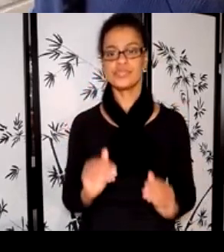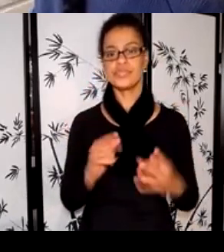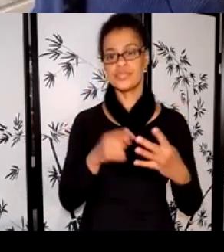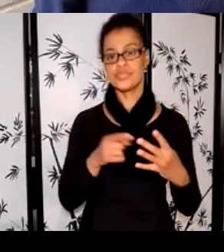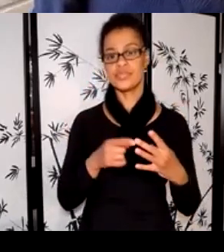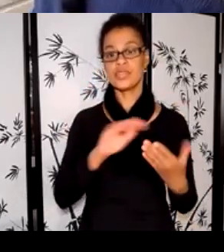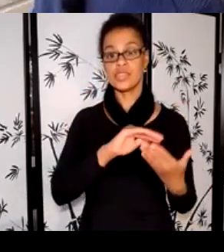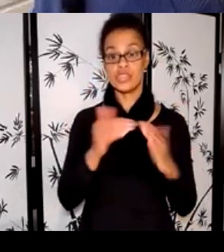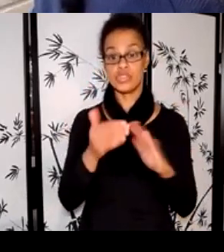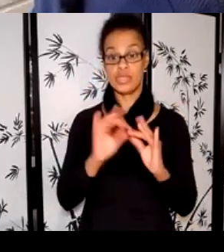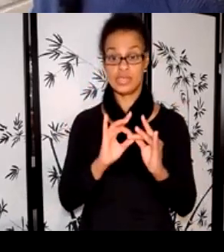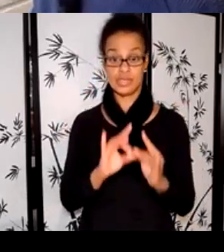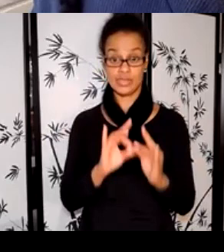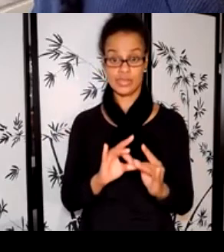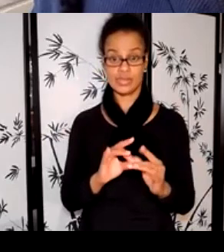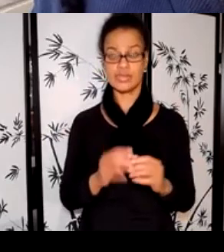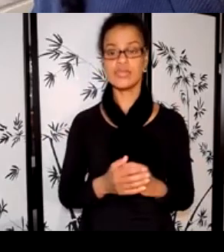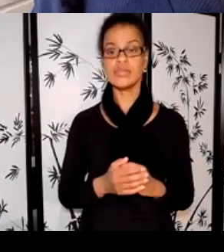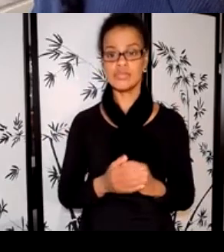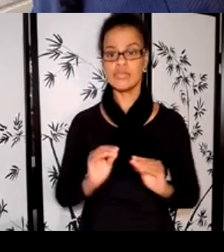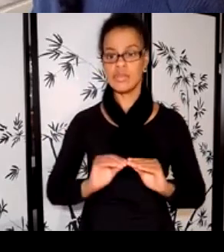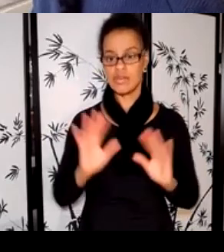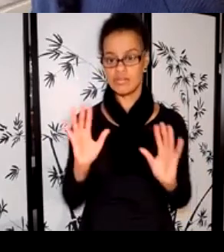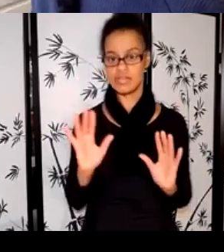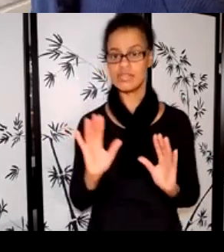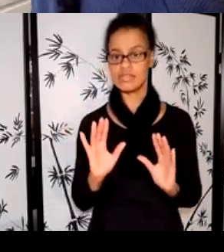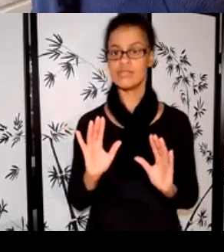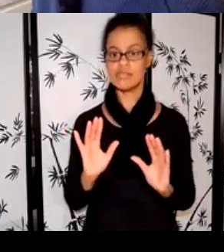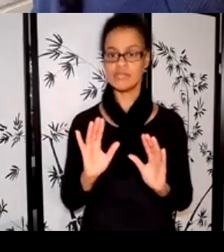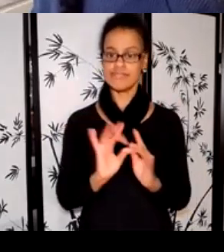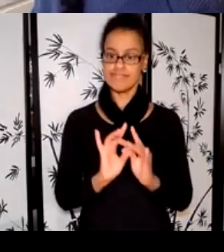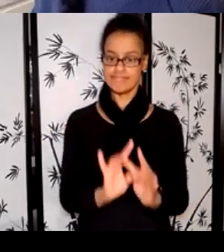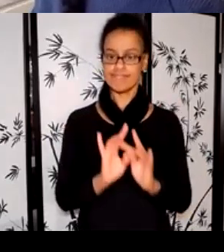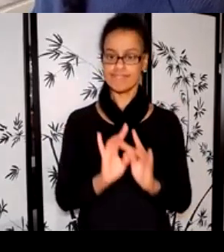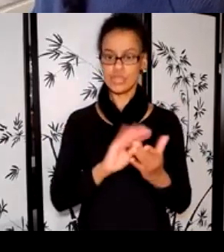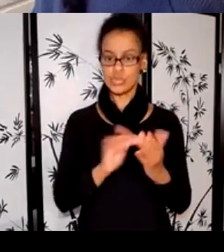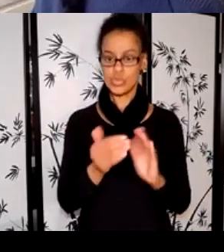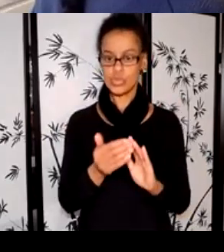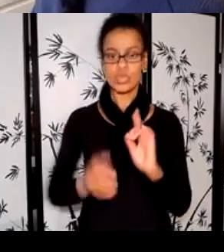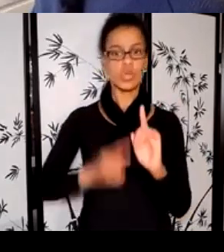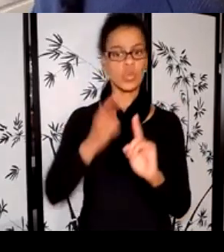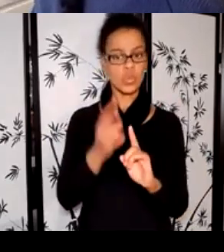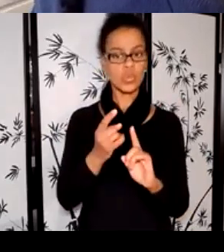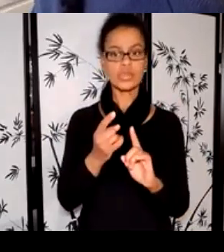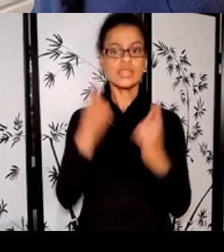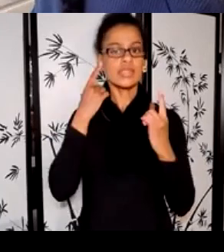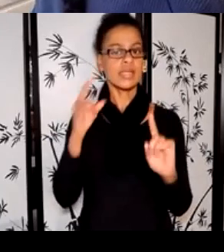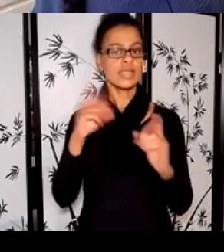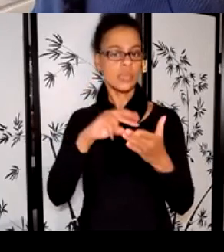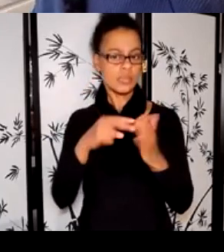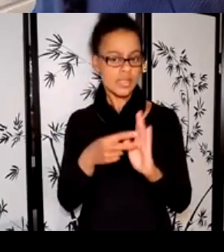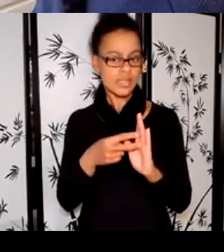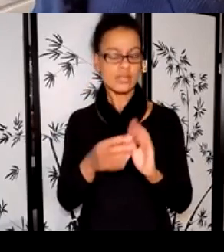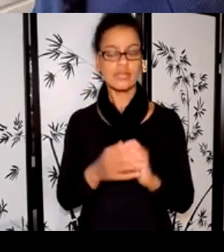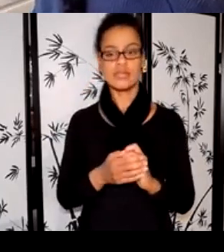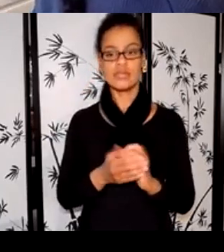project, their goals around this, and what success will mean for them. This can include future relationships and connections,